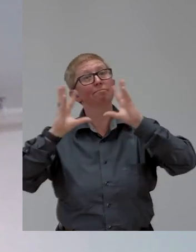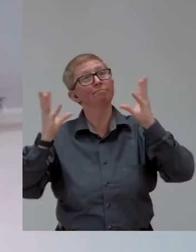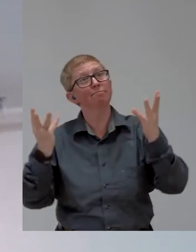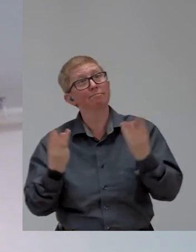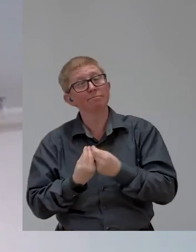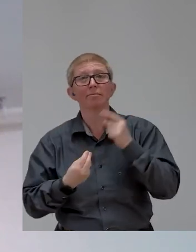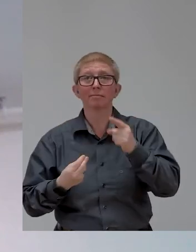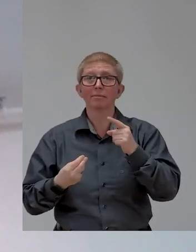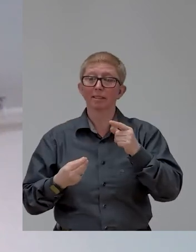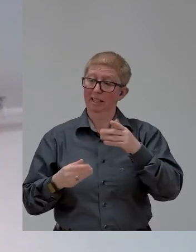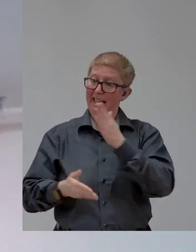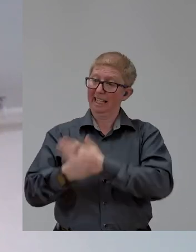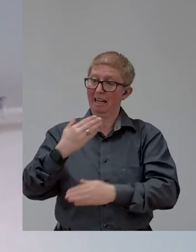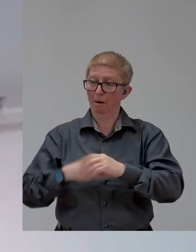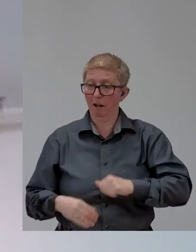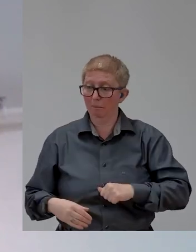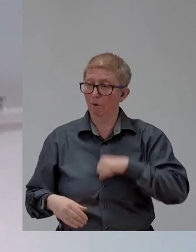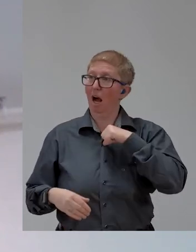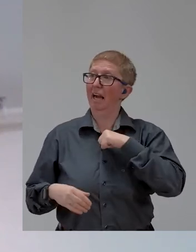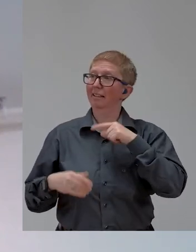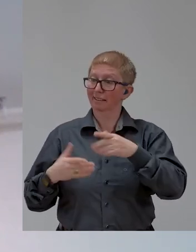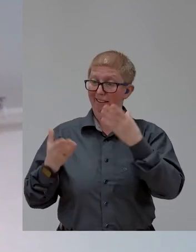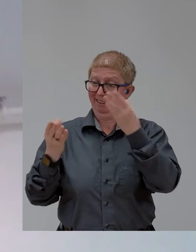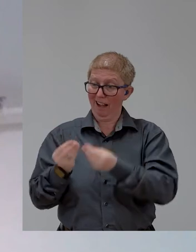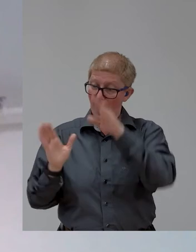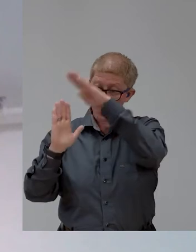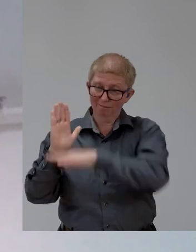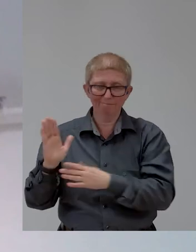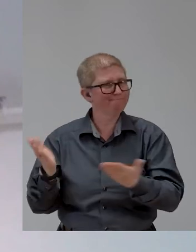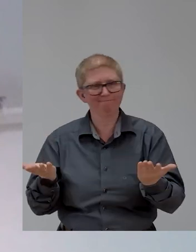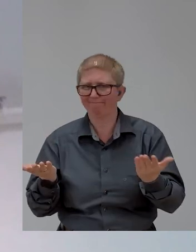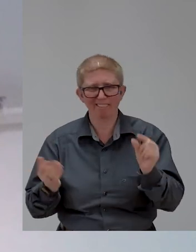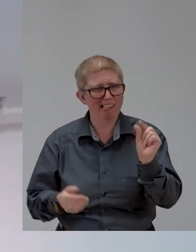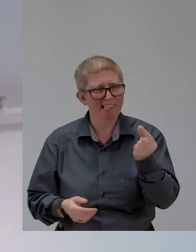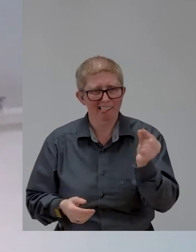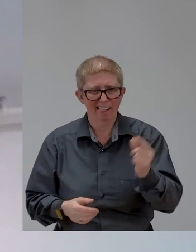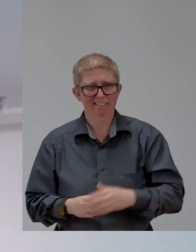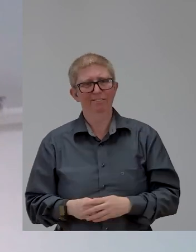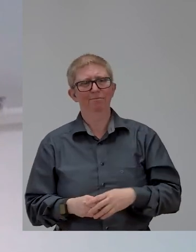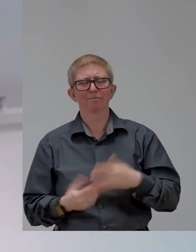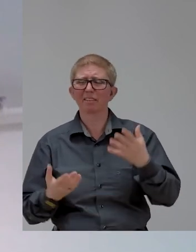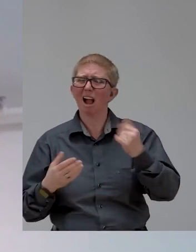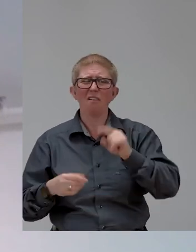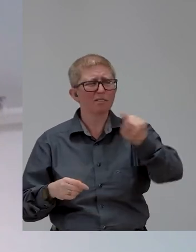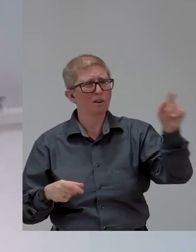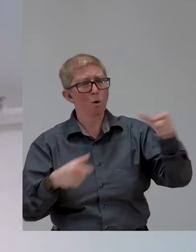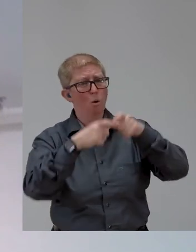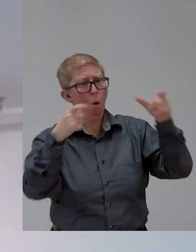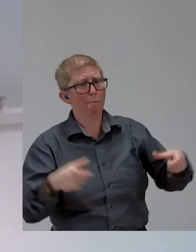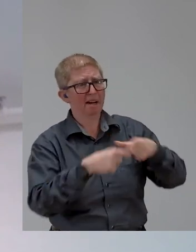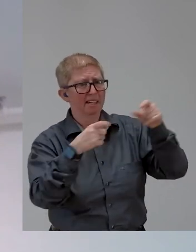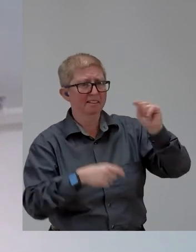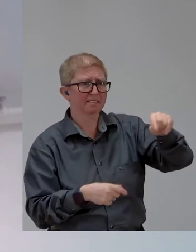corporations actually do try to get their employees with disabilities to self-disclose, even in anonymous formats,